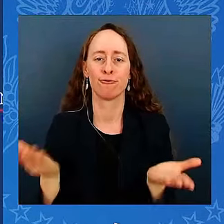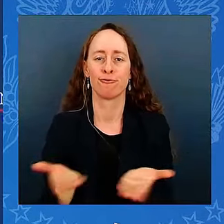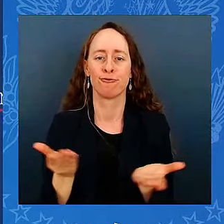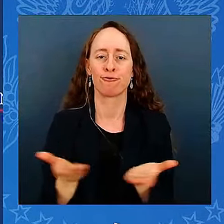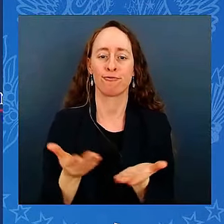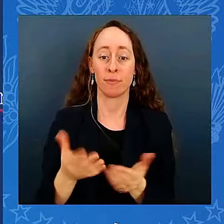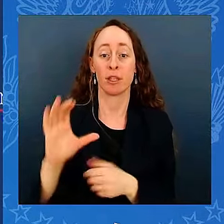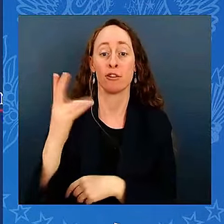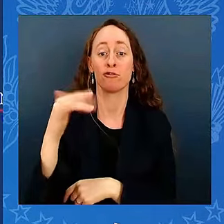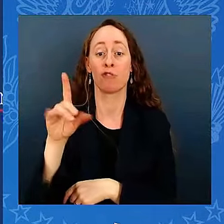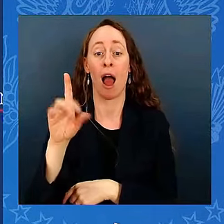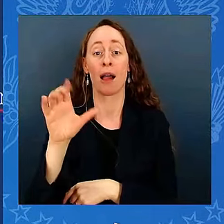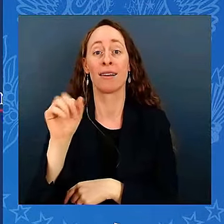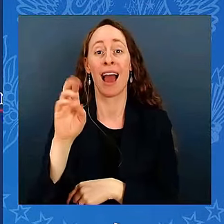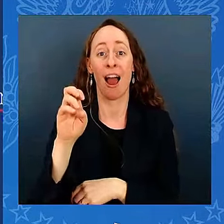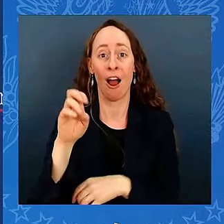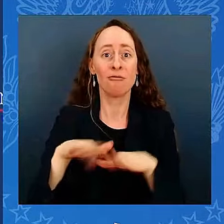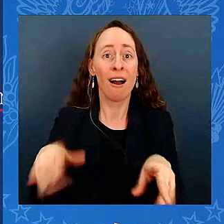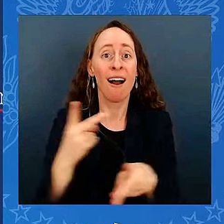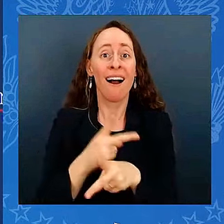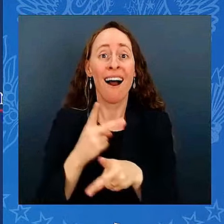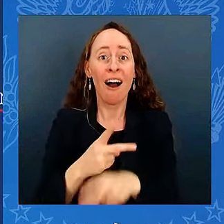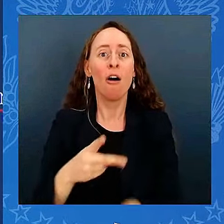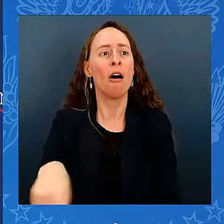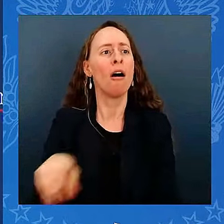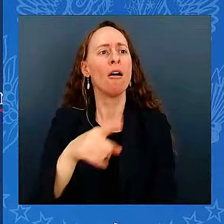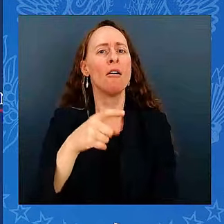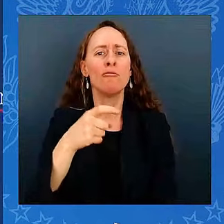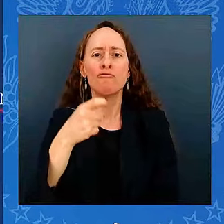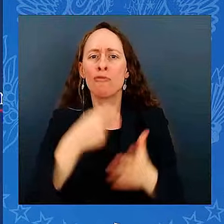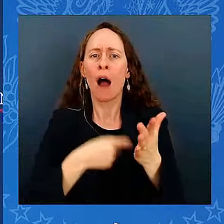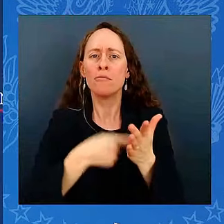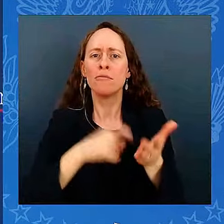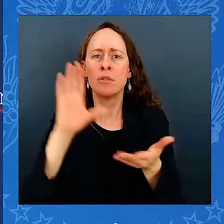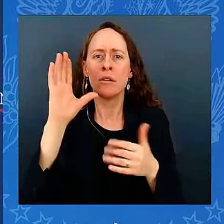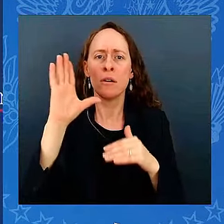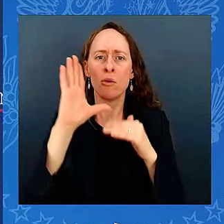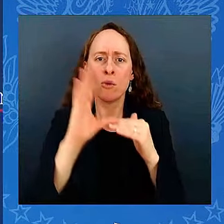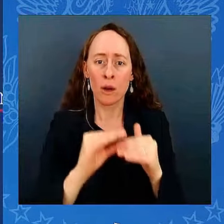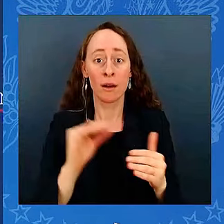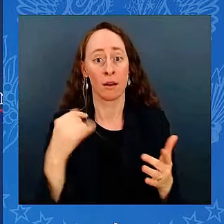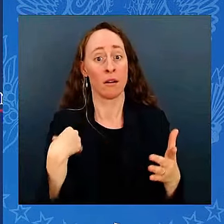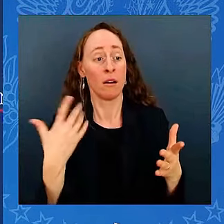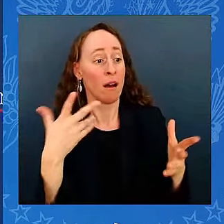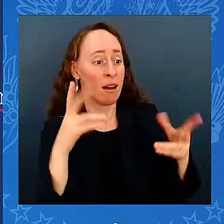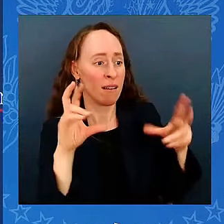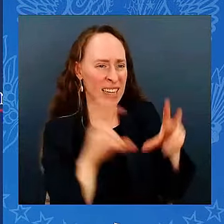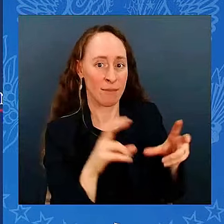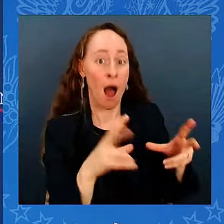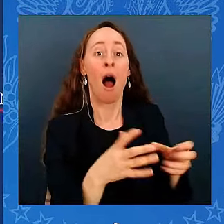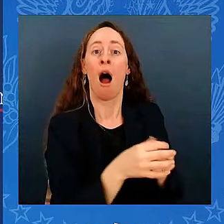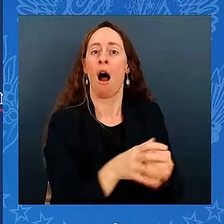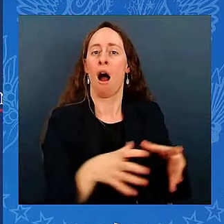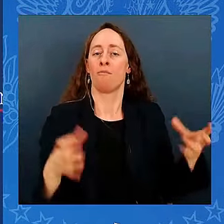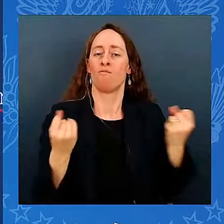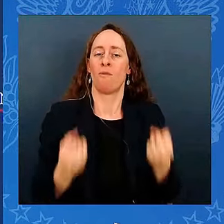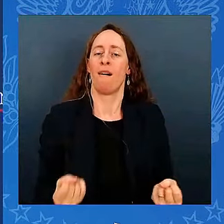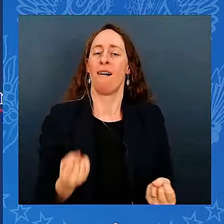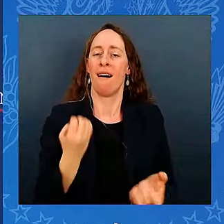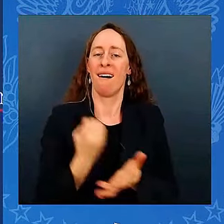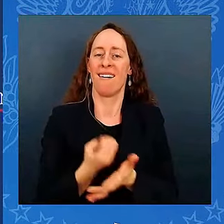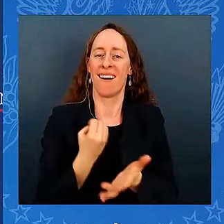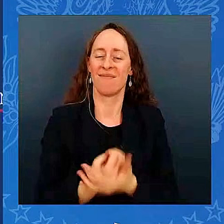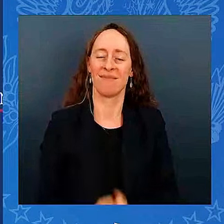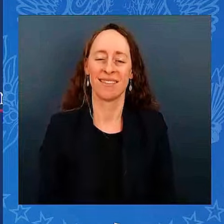Growth. Growth. By continuing to lower healthcare costs as well. We're continuing fighting to make sure